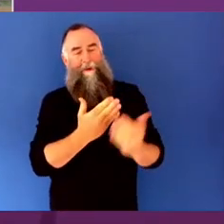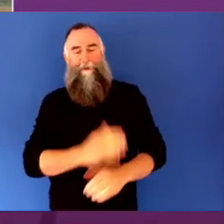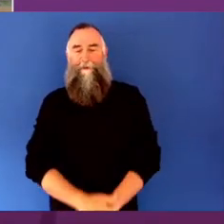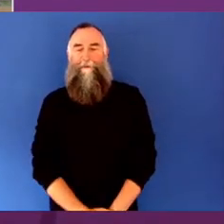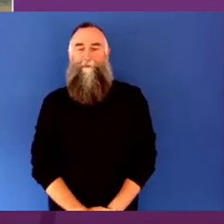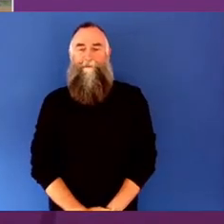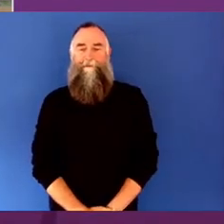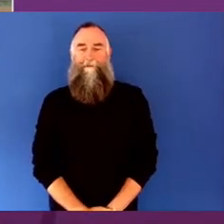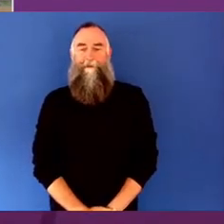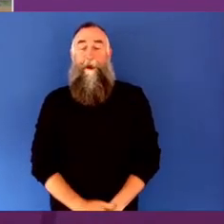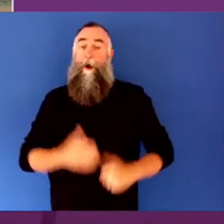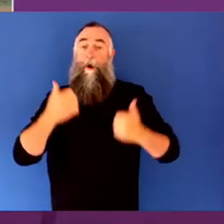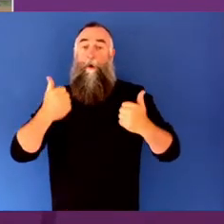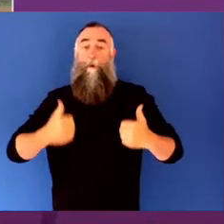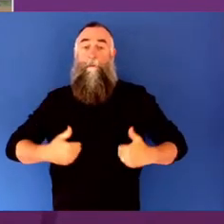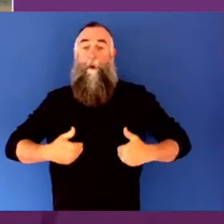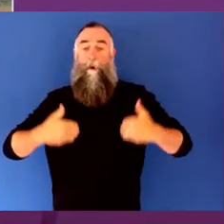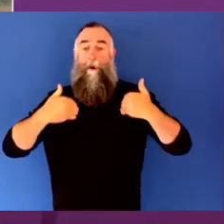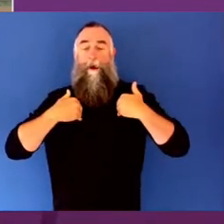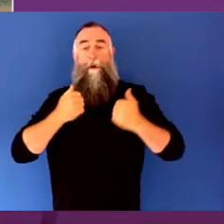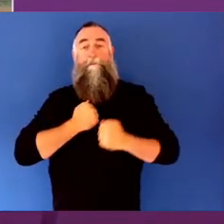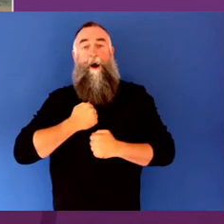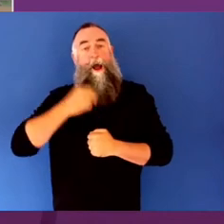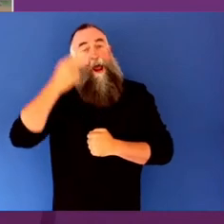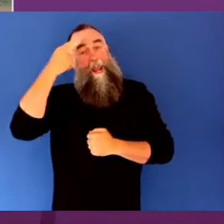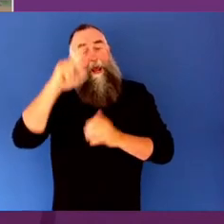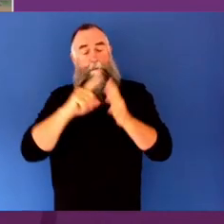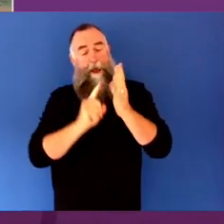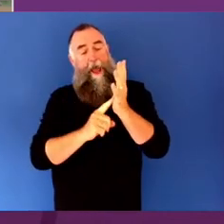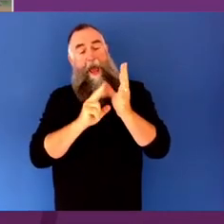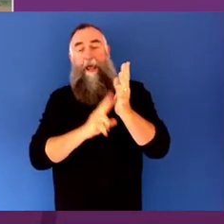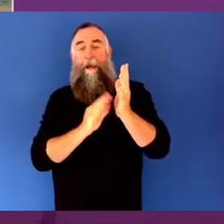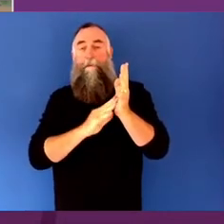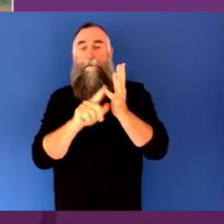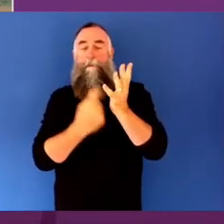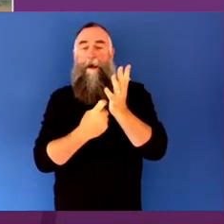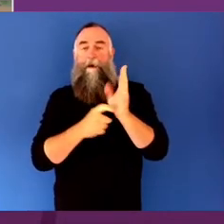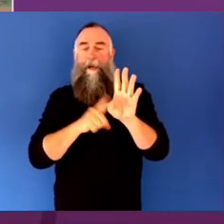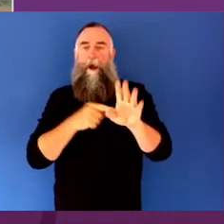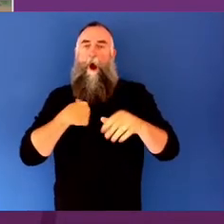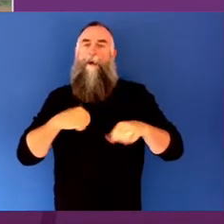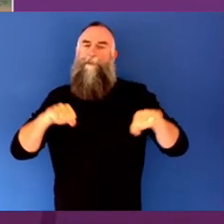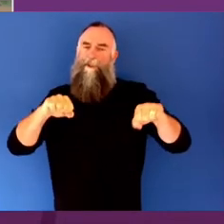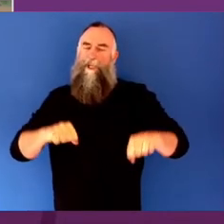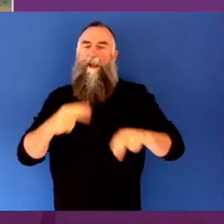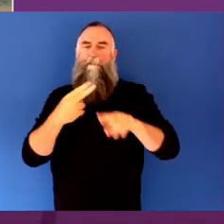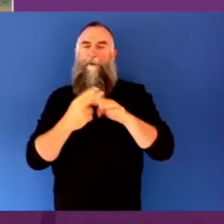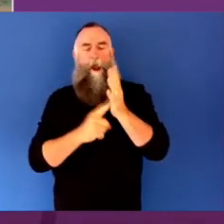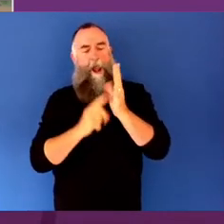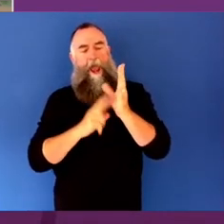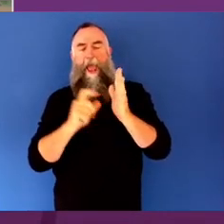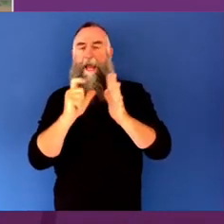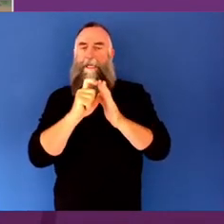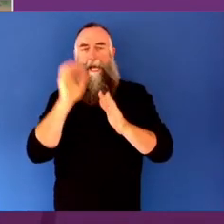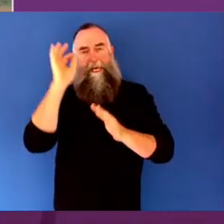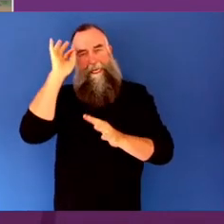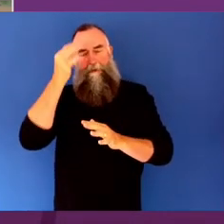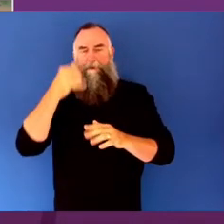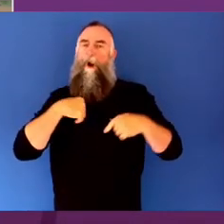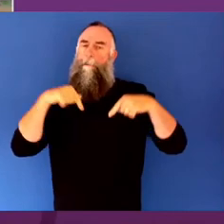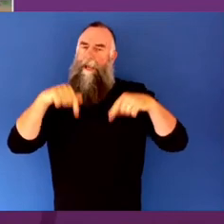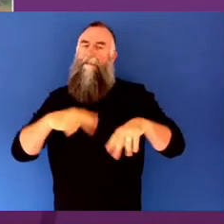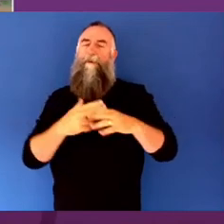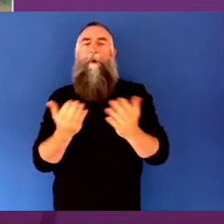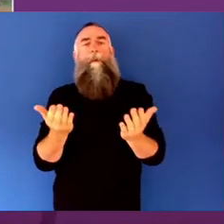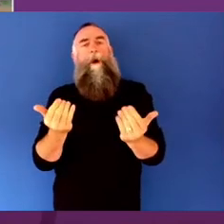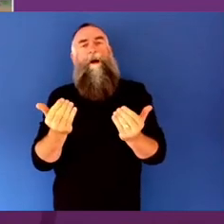Good morning, my name is Alan Murray, I'm the current Chair of the Metropolitan Local Land Council and also I'm here to do the welcome to Country. I also